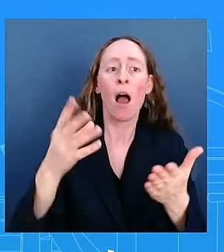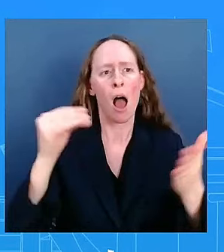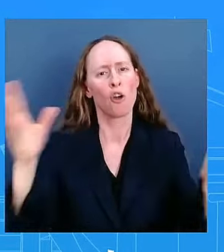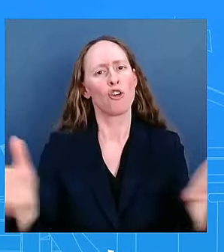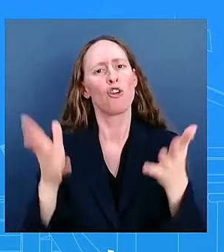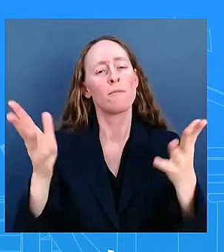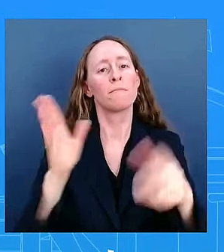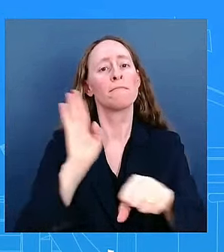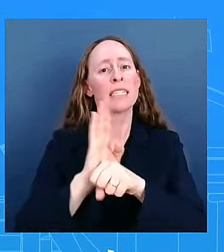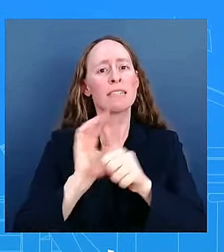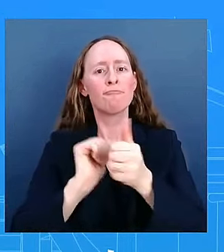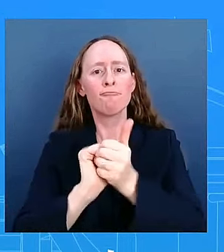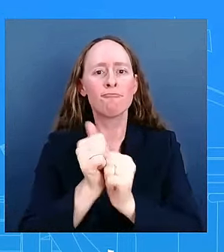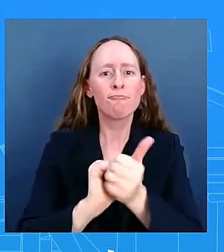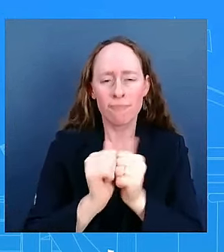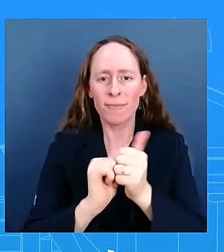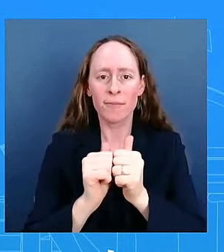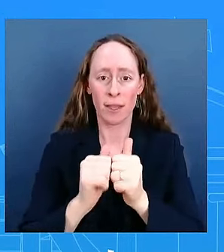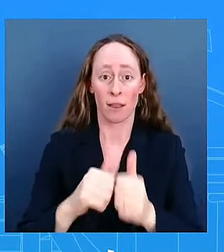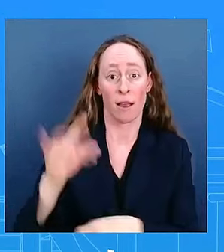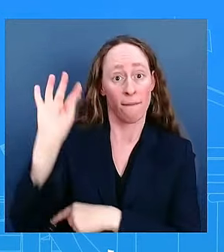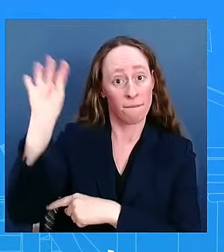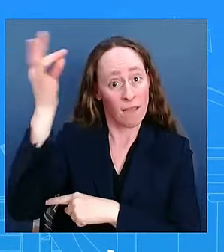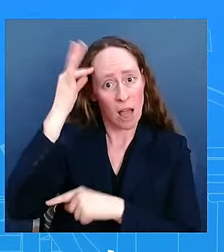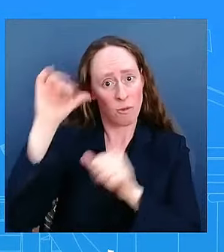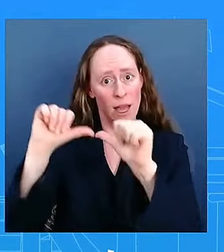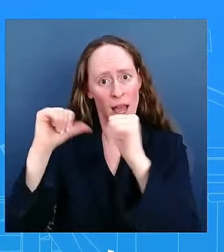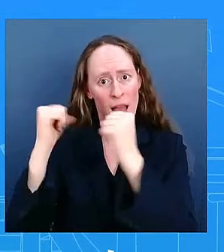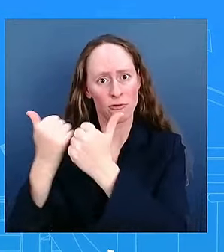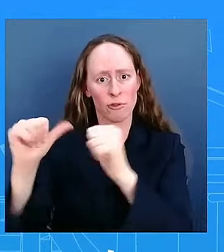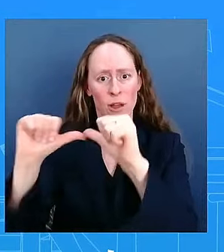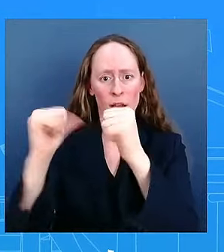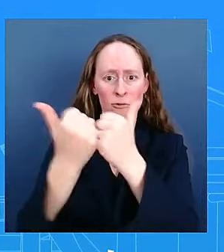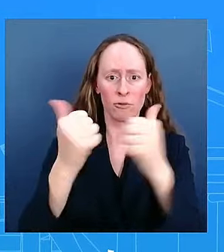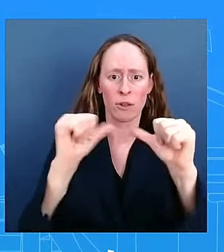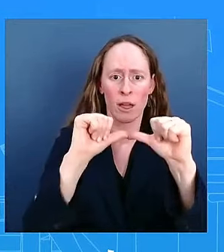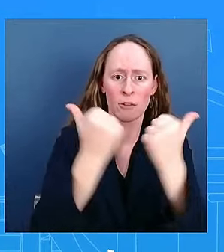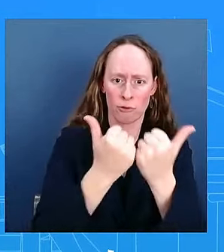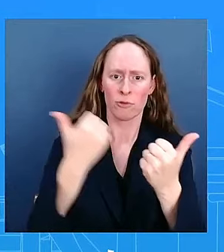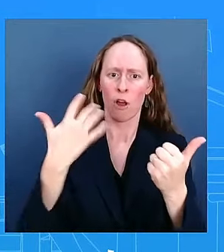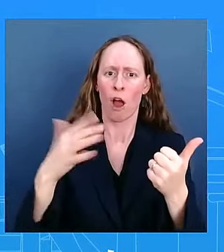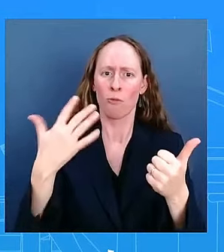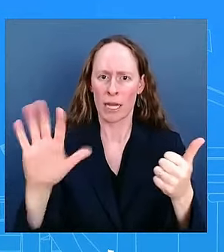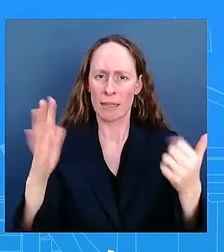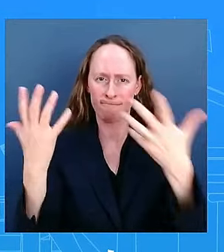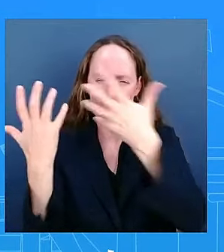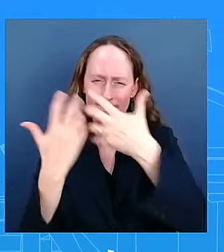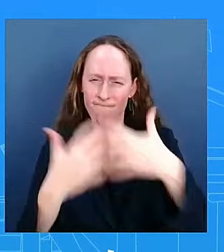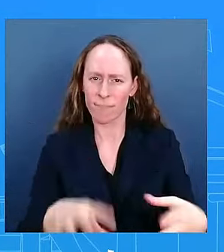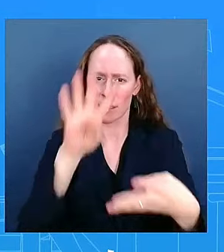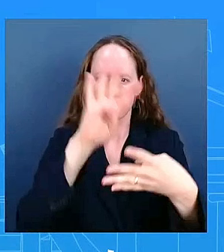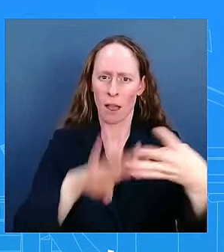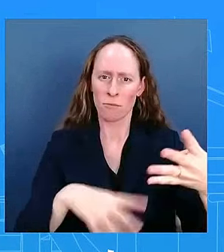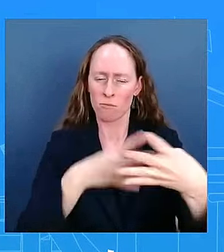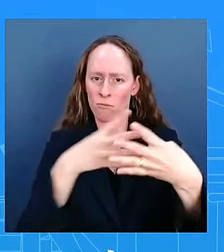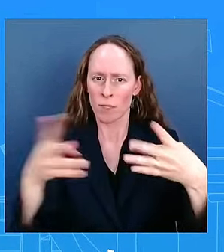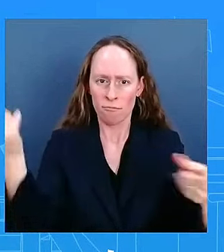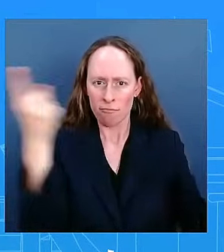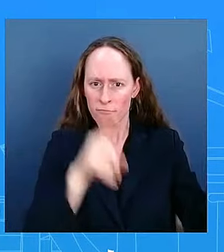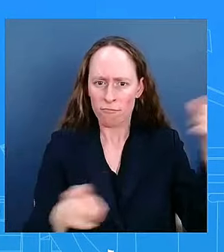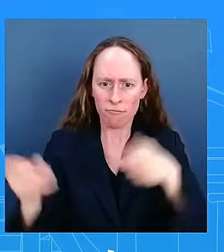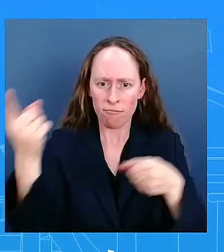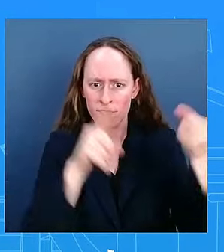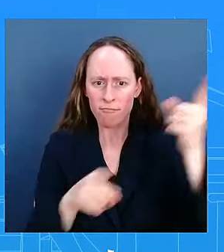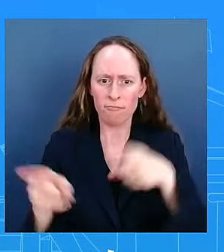completed on schedule each action that the executive order tasked for this past year more than a hundred in all